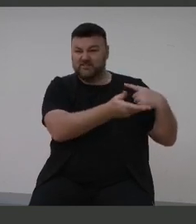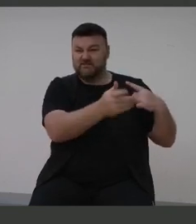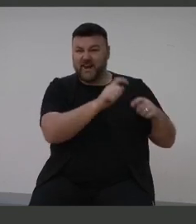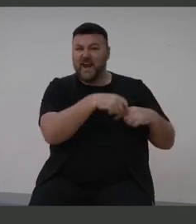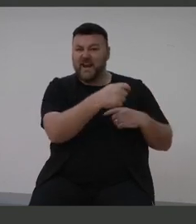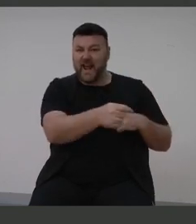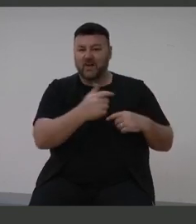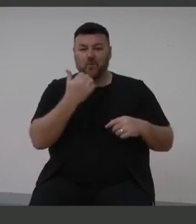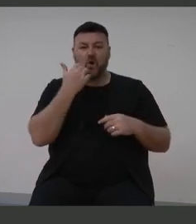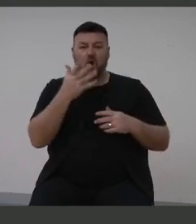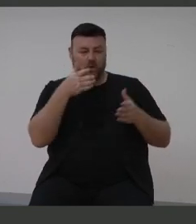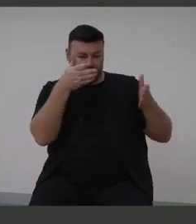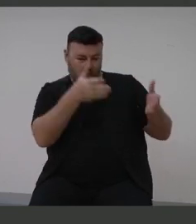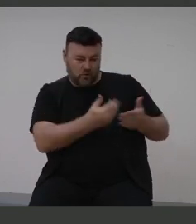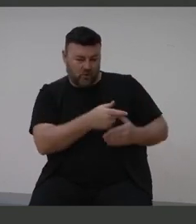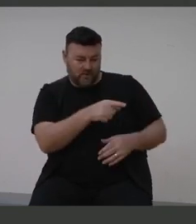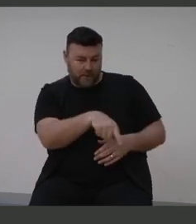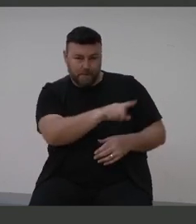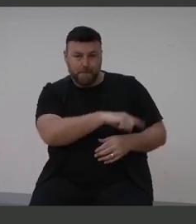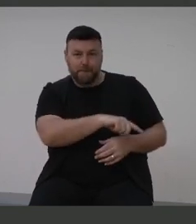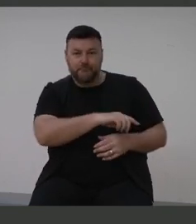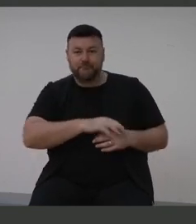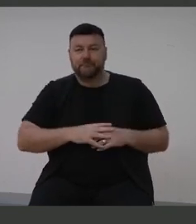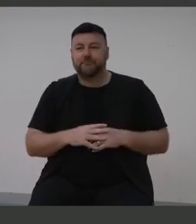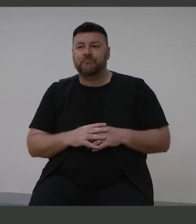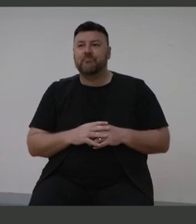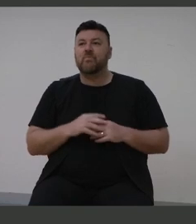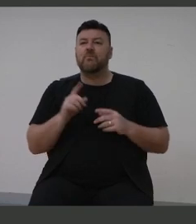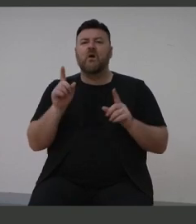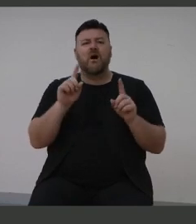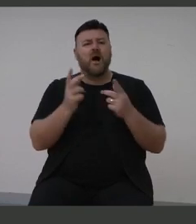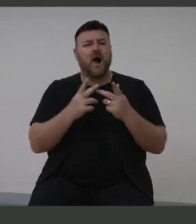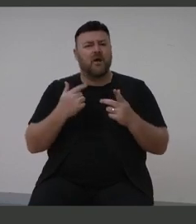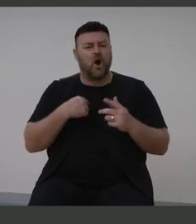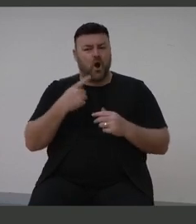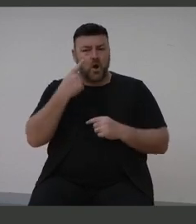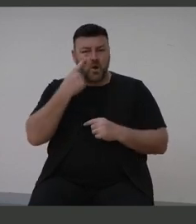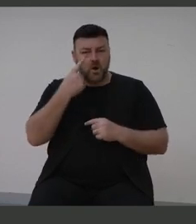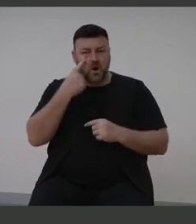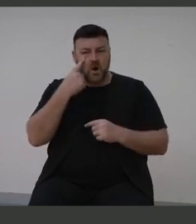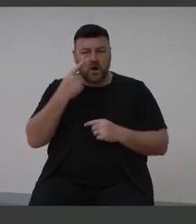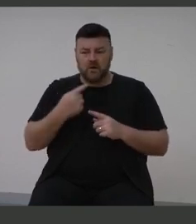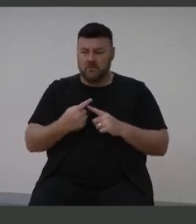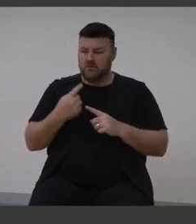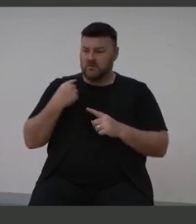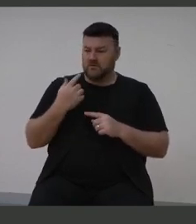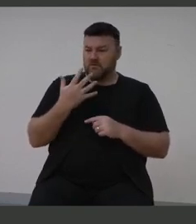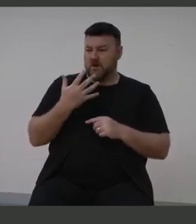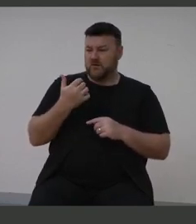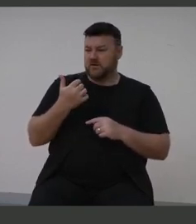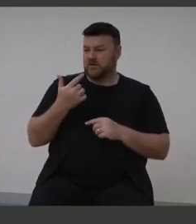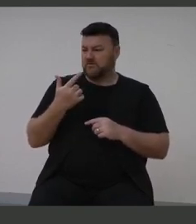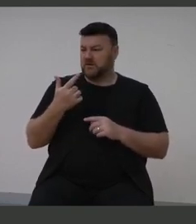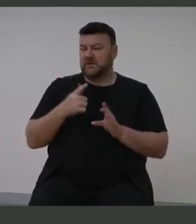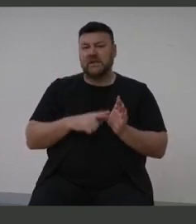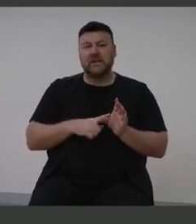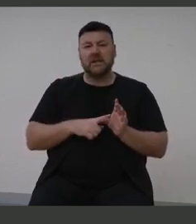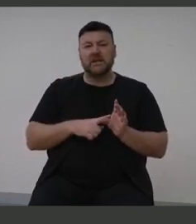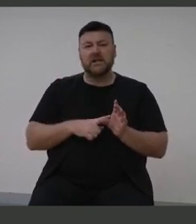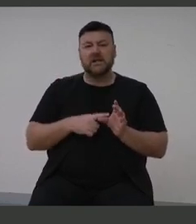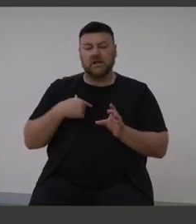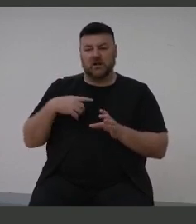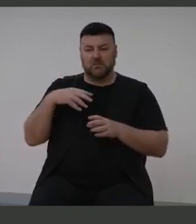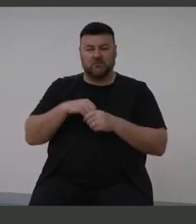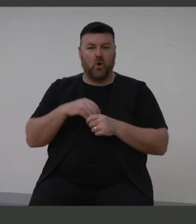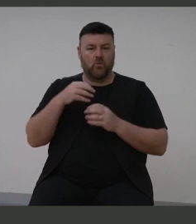always focus on what they're doing. But the other thing I have noticed over the last probably five or six, seven years that I've been doing this on behalf